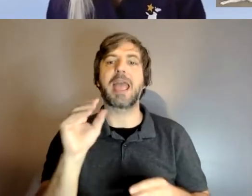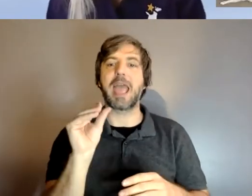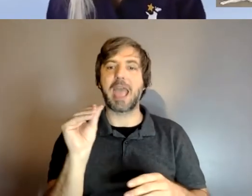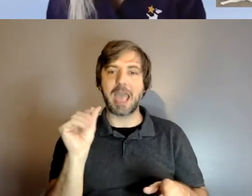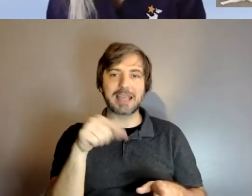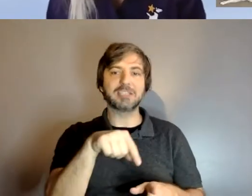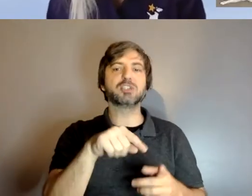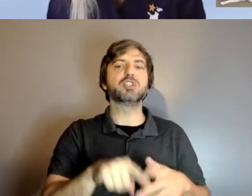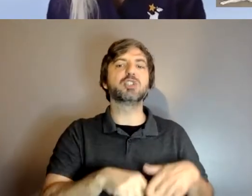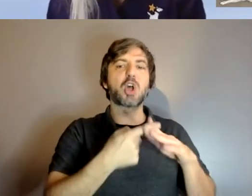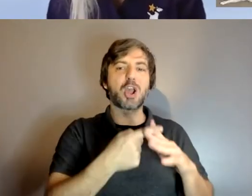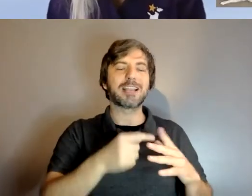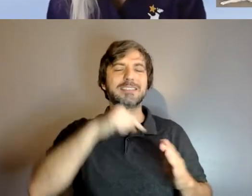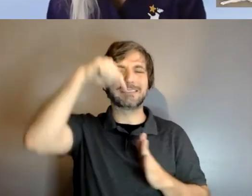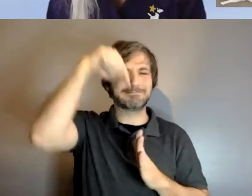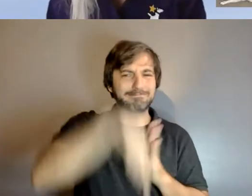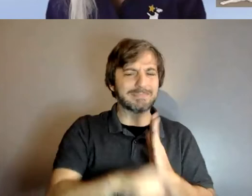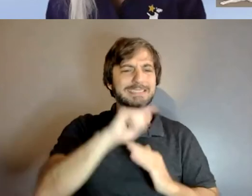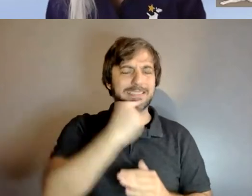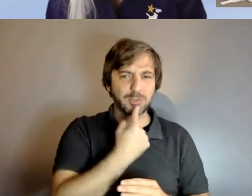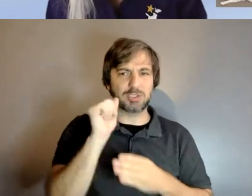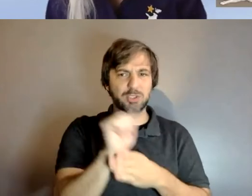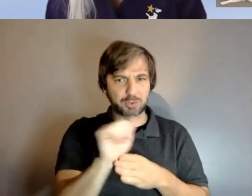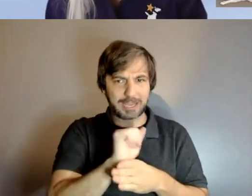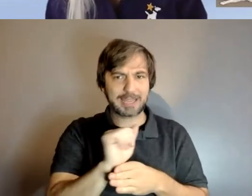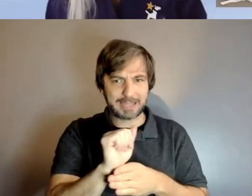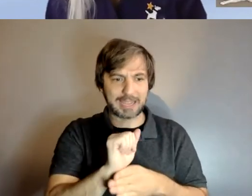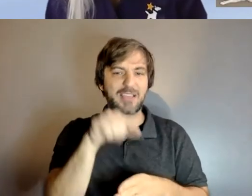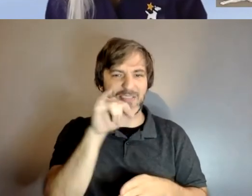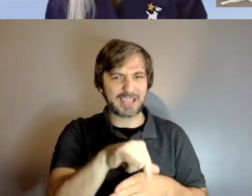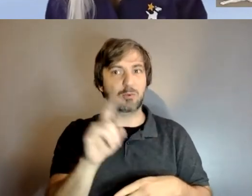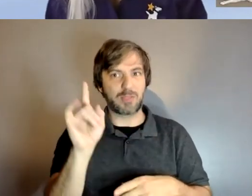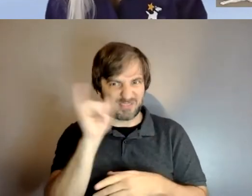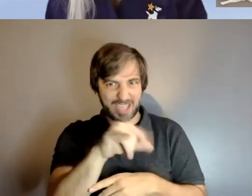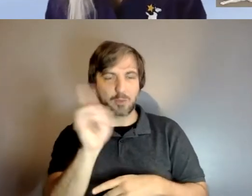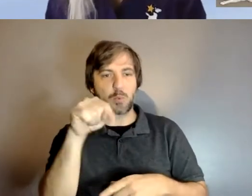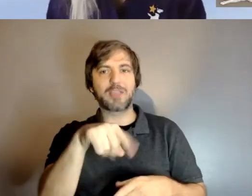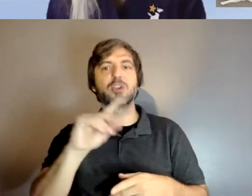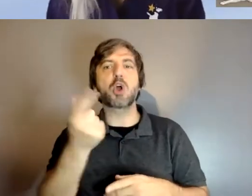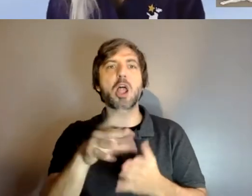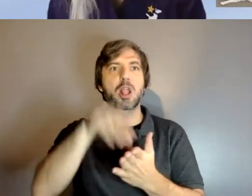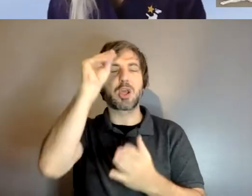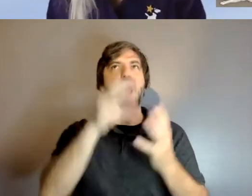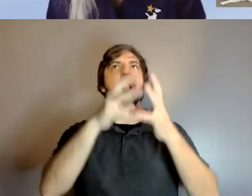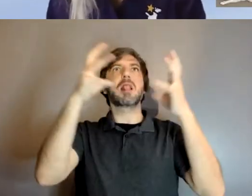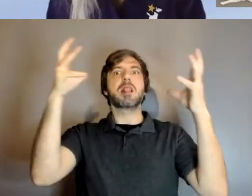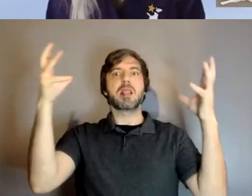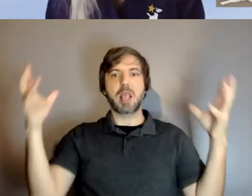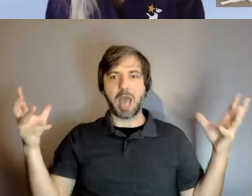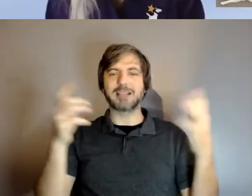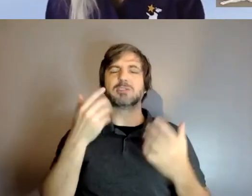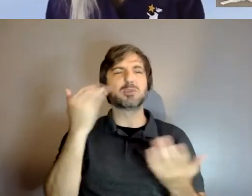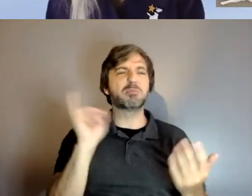his intensive training that's where they learn a bulk of of what they know how to do so so that's anywhere from um how to safely